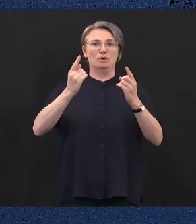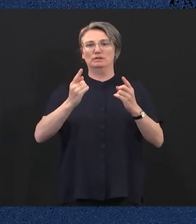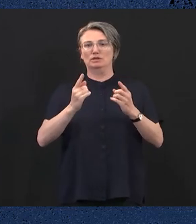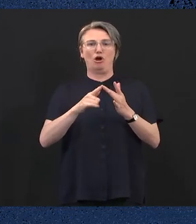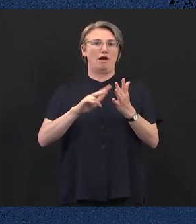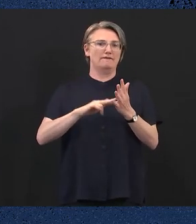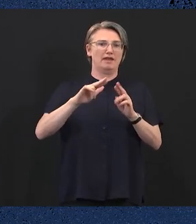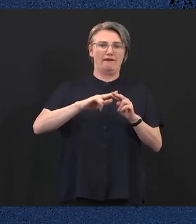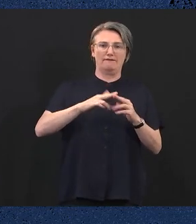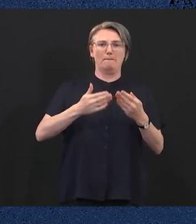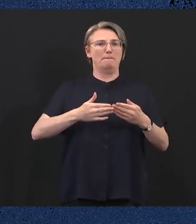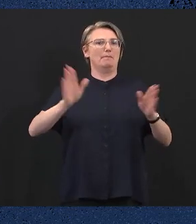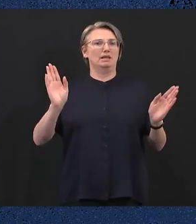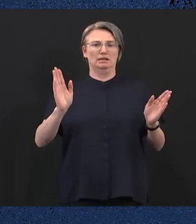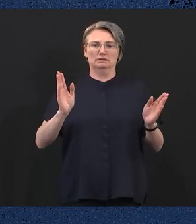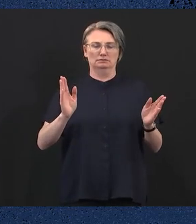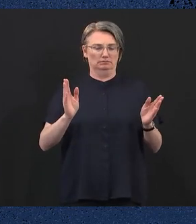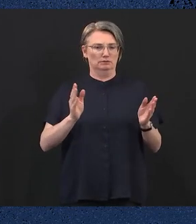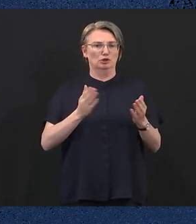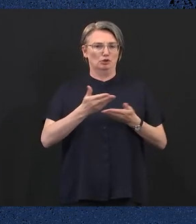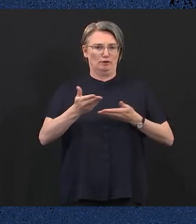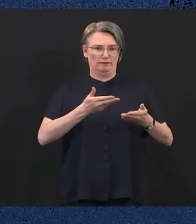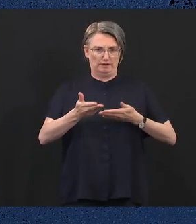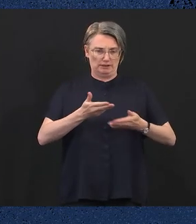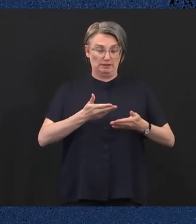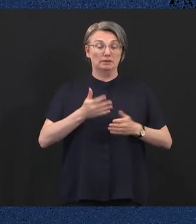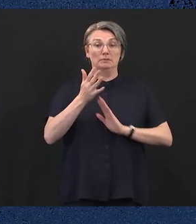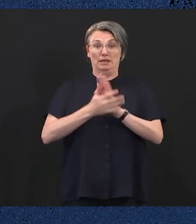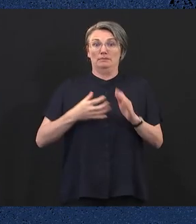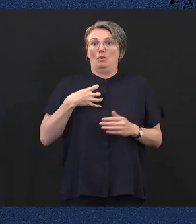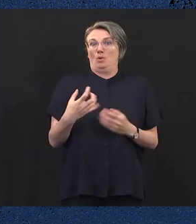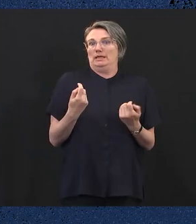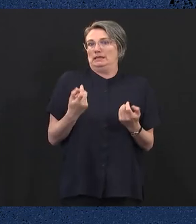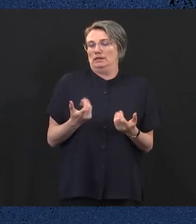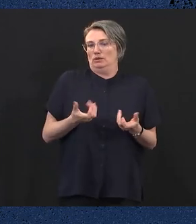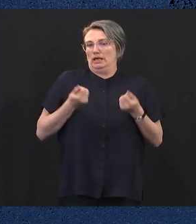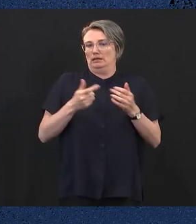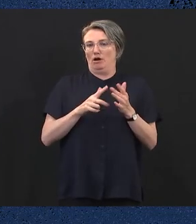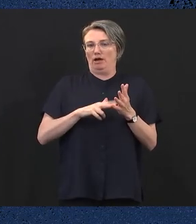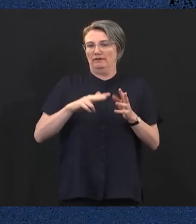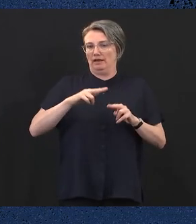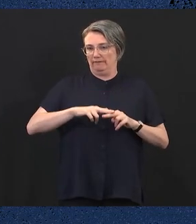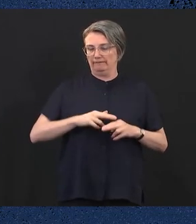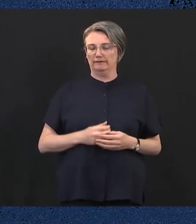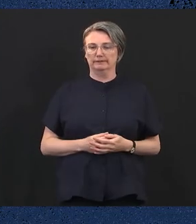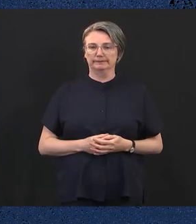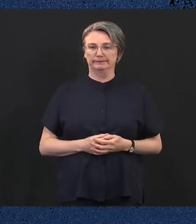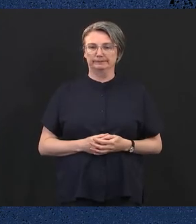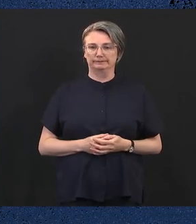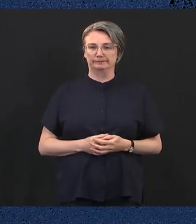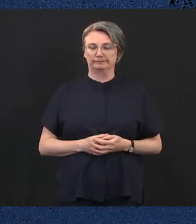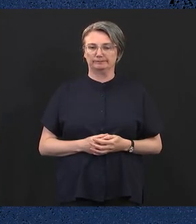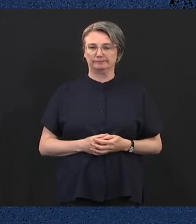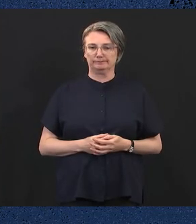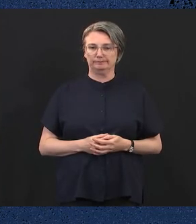to help further expand access for women and families. The government will also ensure more availability and